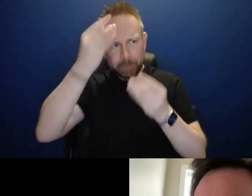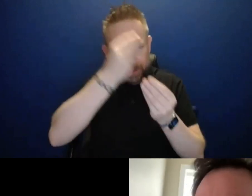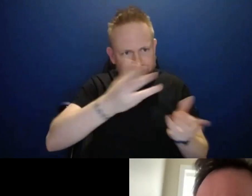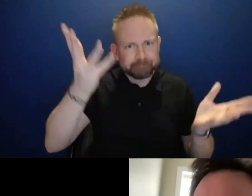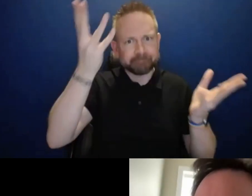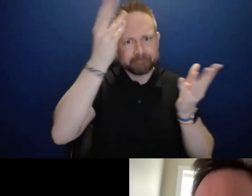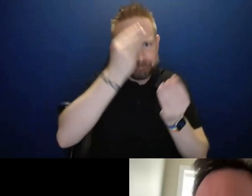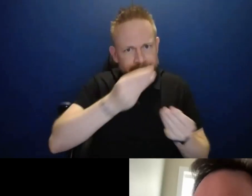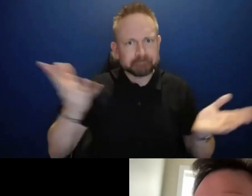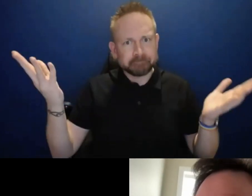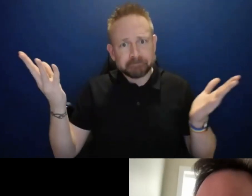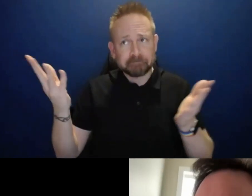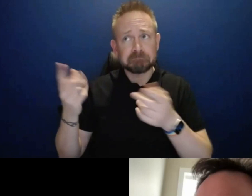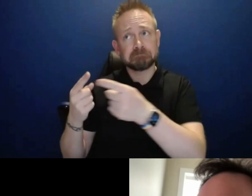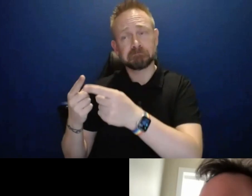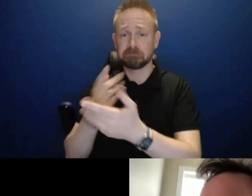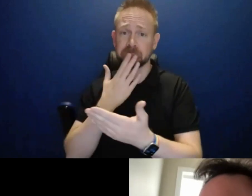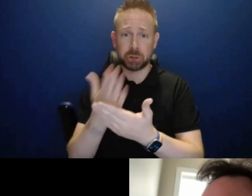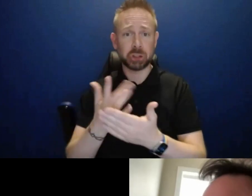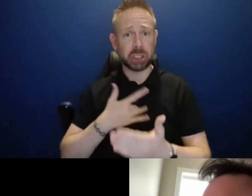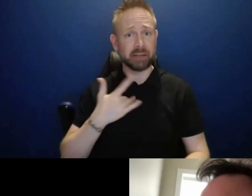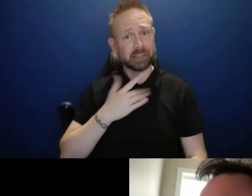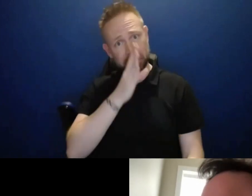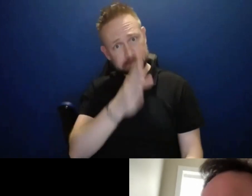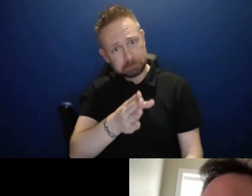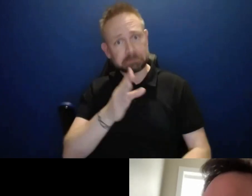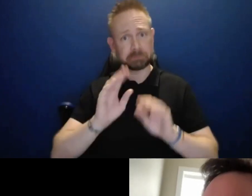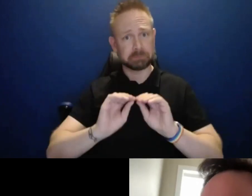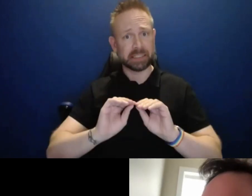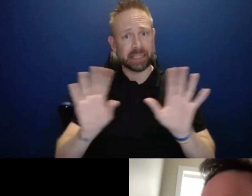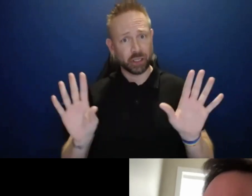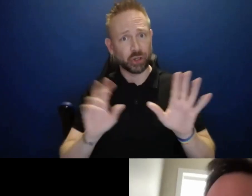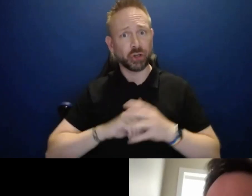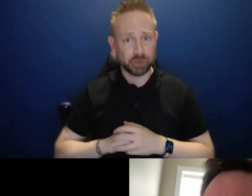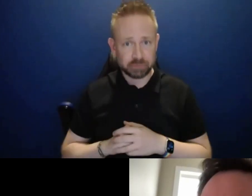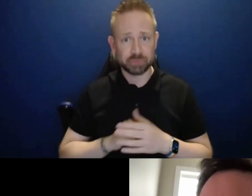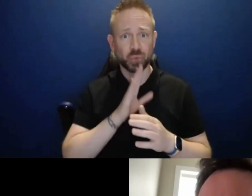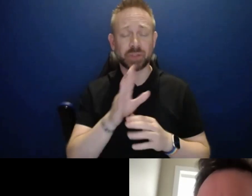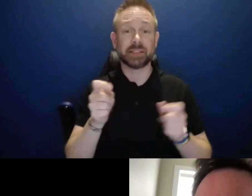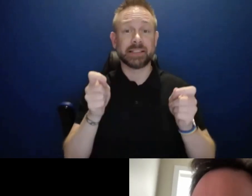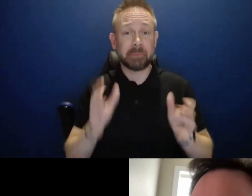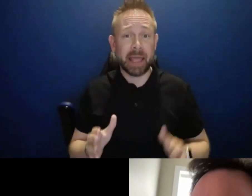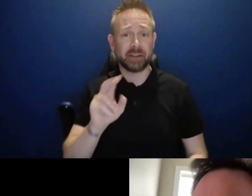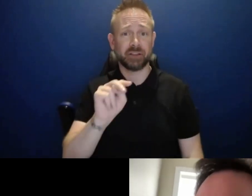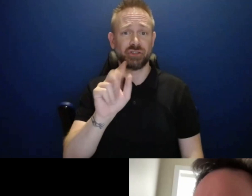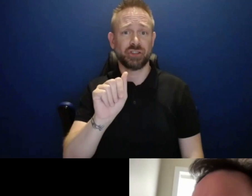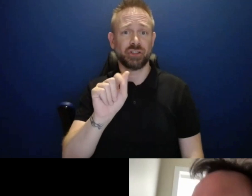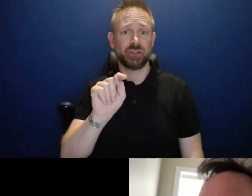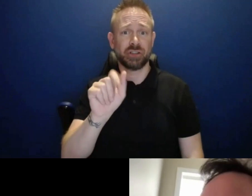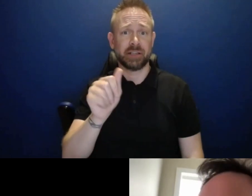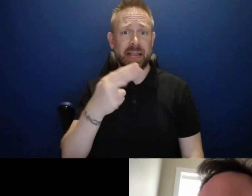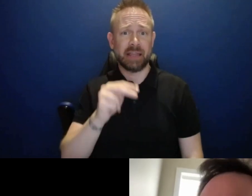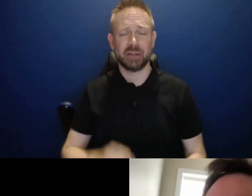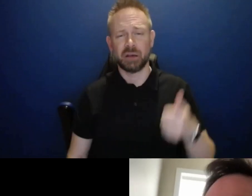straightforward at this point. Um, I certainly like to give a shout out to my manager, Nathan Scredding for the job. He's done